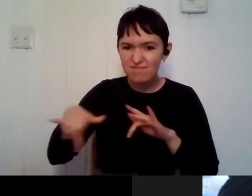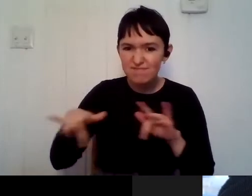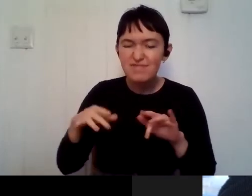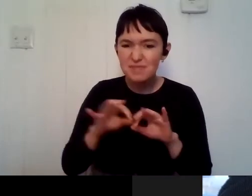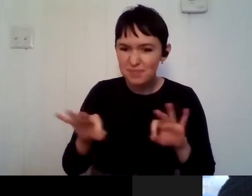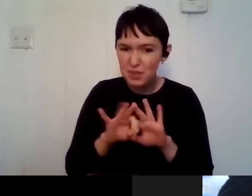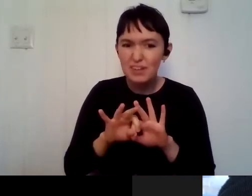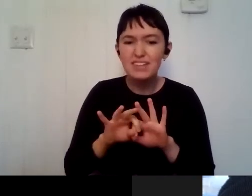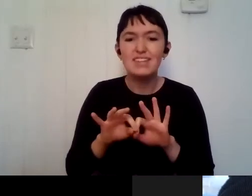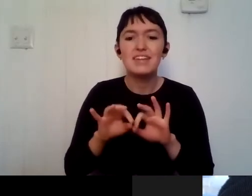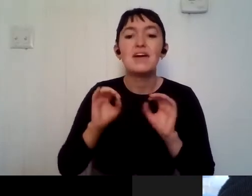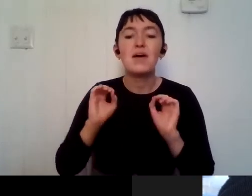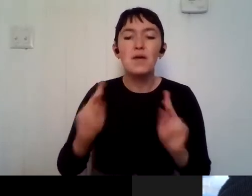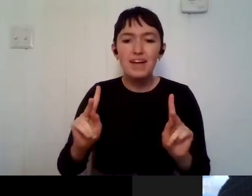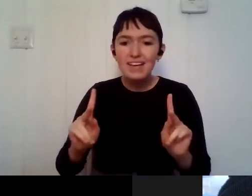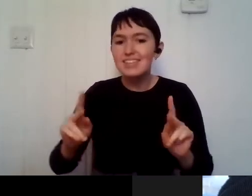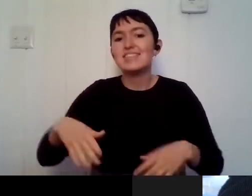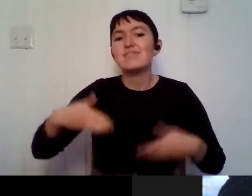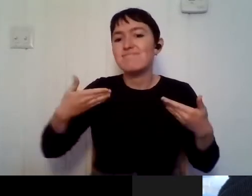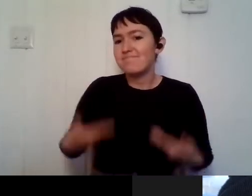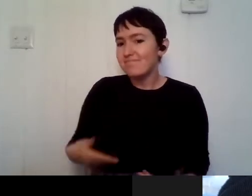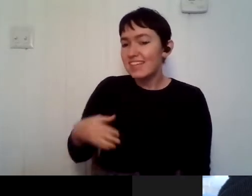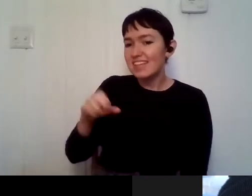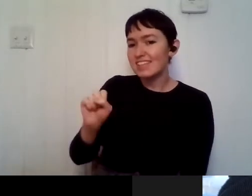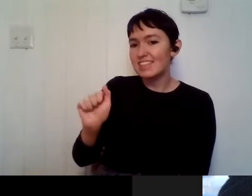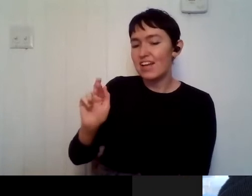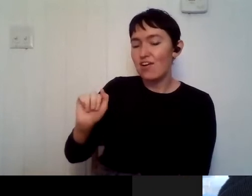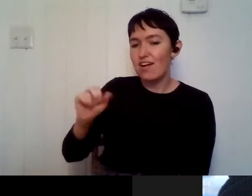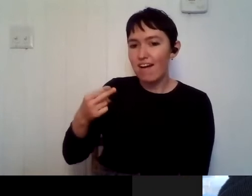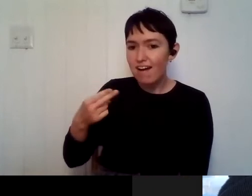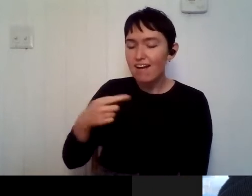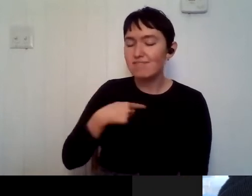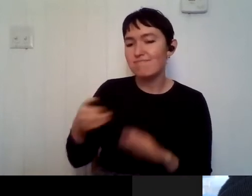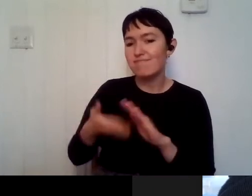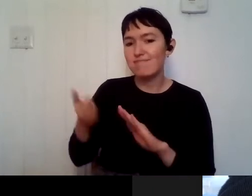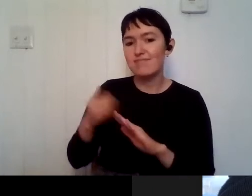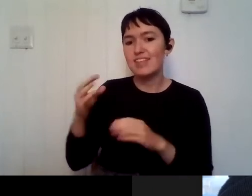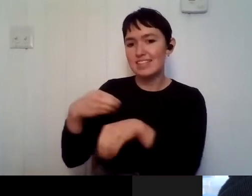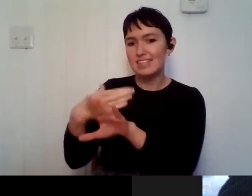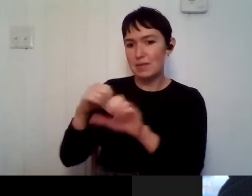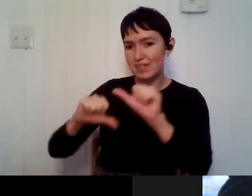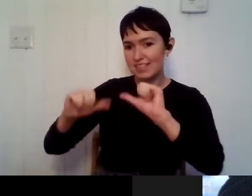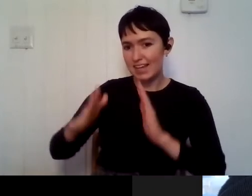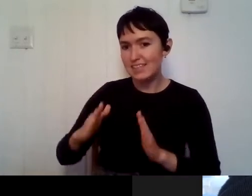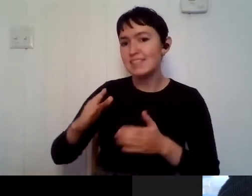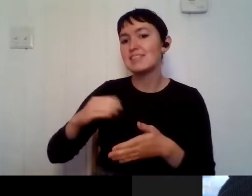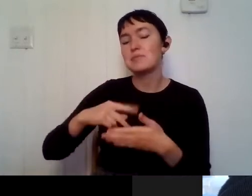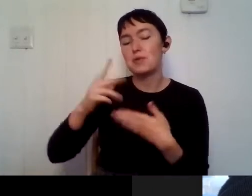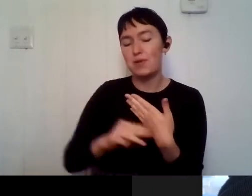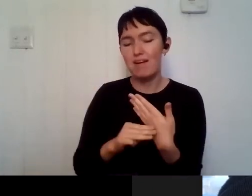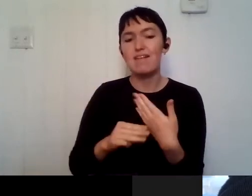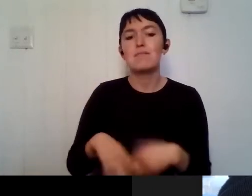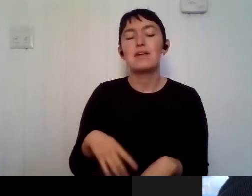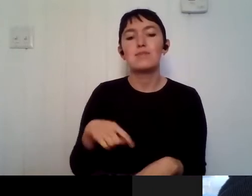Okay. Hello, everyone. My name is Sarah McAnulty. I run the Skype a Scientist program. We do a lot of different things